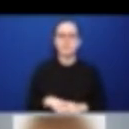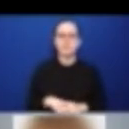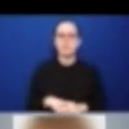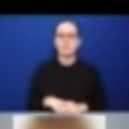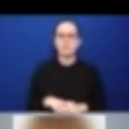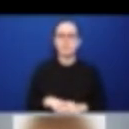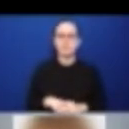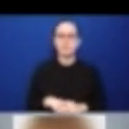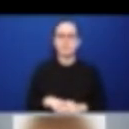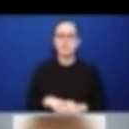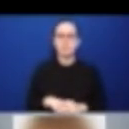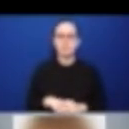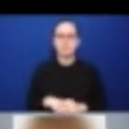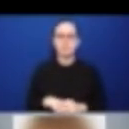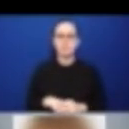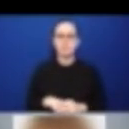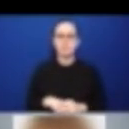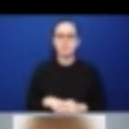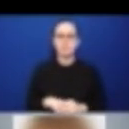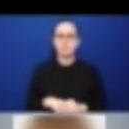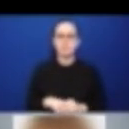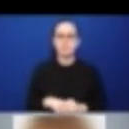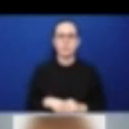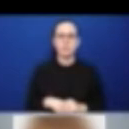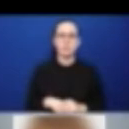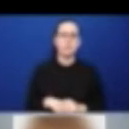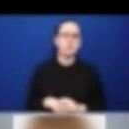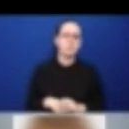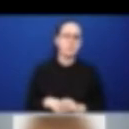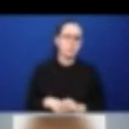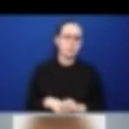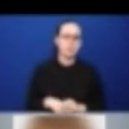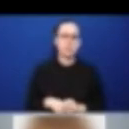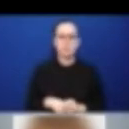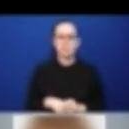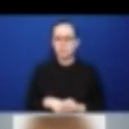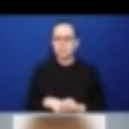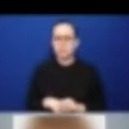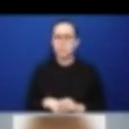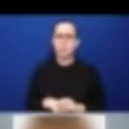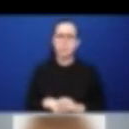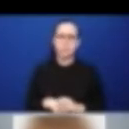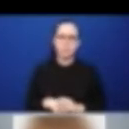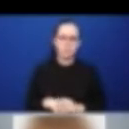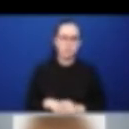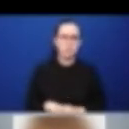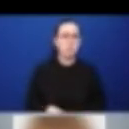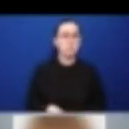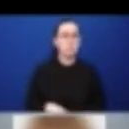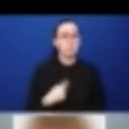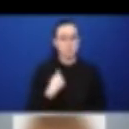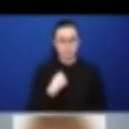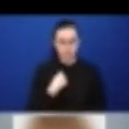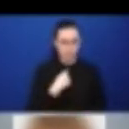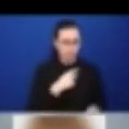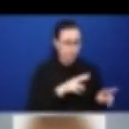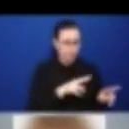What I wanted to raise, and this is, I think, one of the take-home messages from our project, is that this analysis